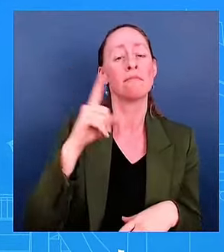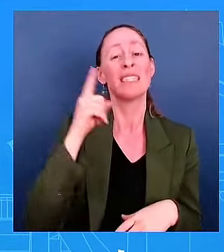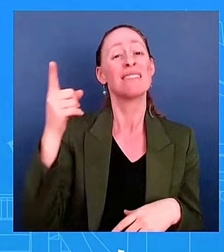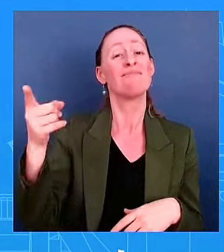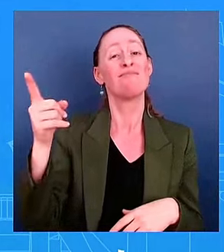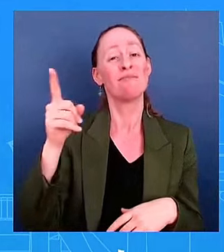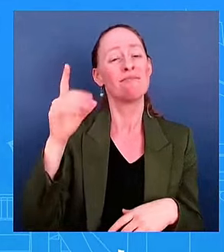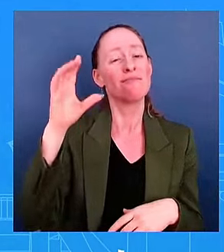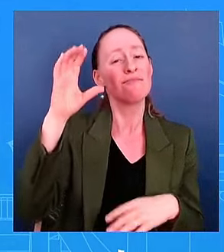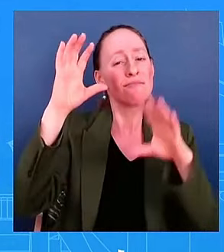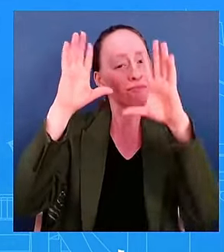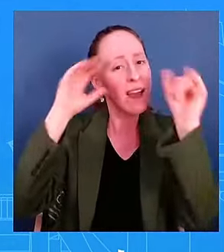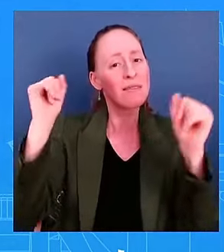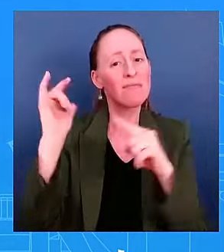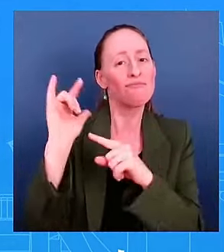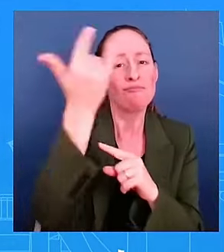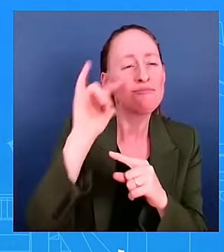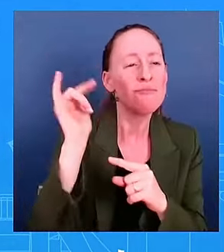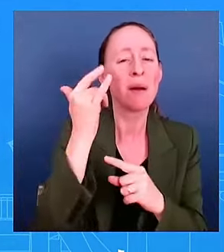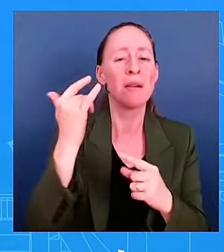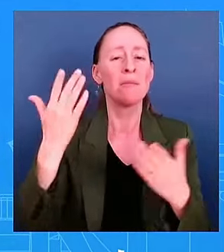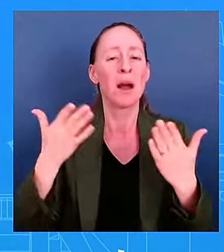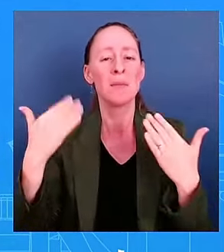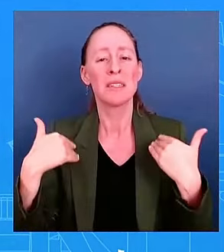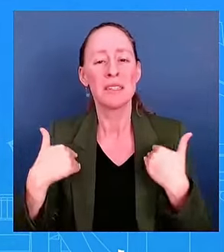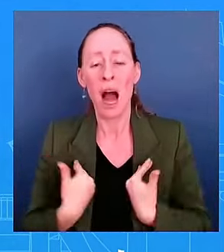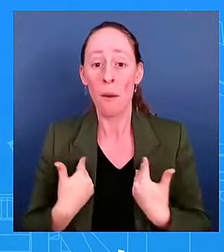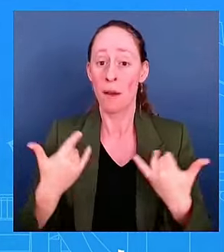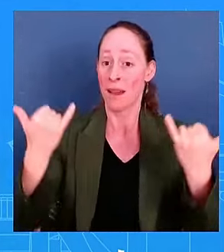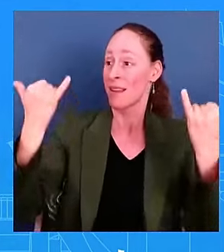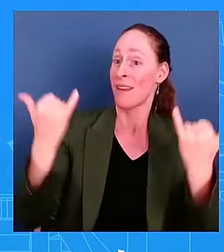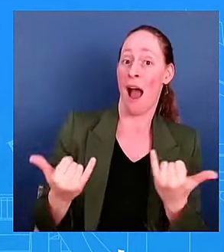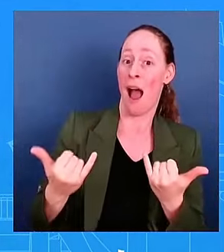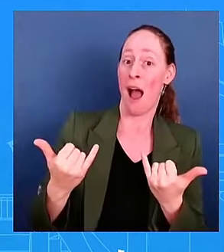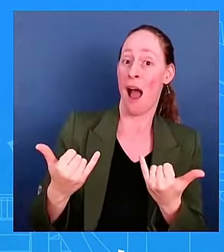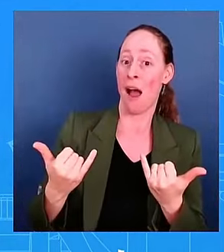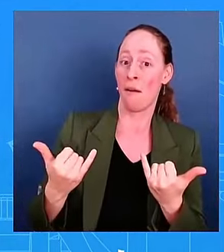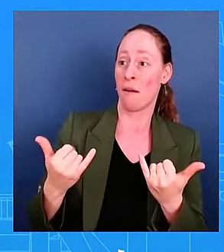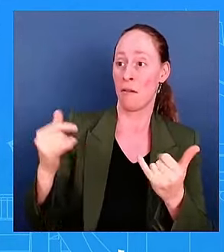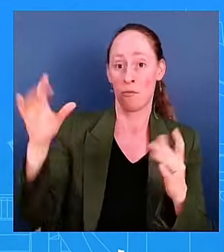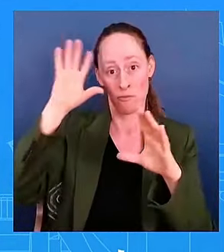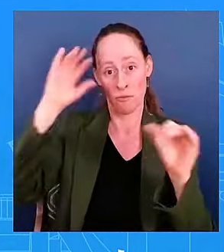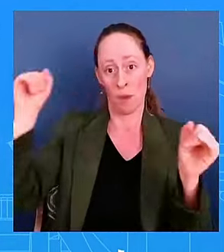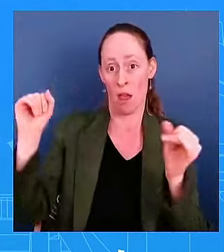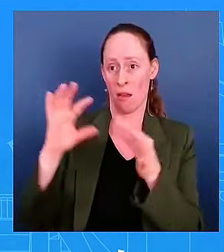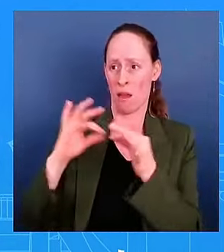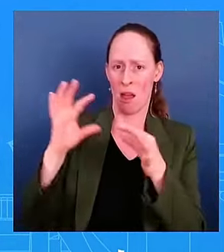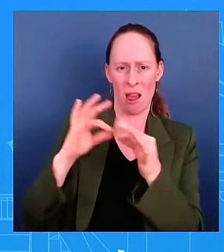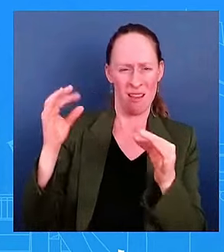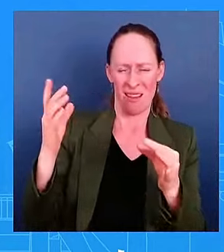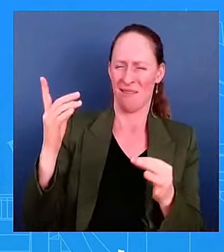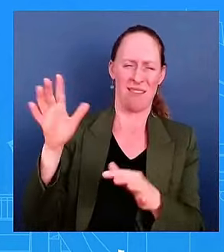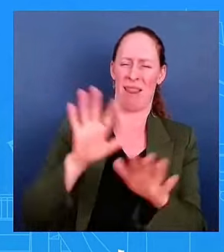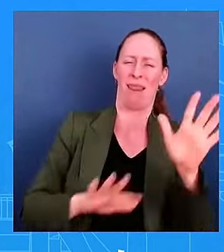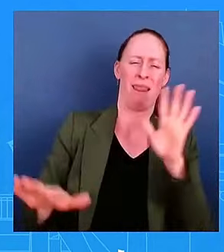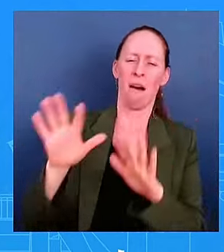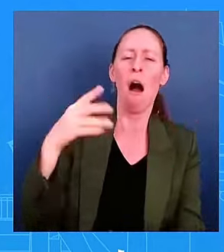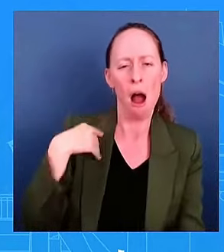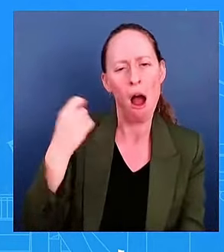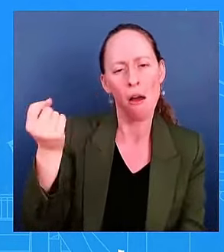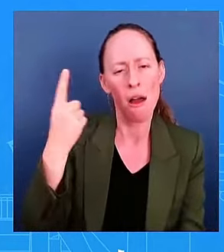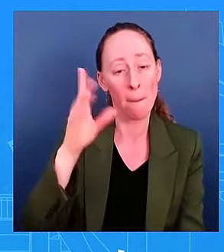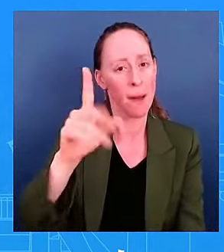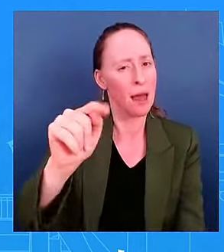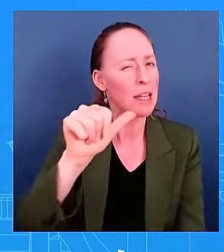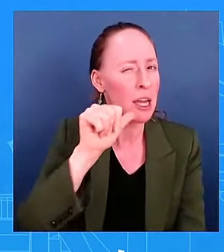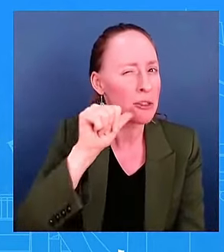mentioning that as his explanation for the first time last night. I'm just, can you clarify whether, when you took the podium yesterday, did you not know